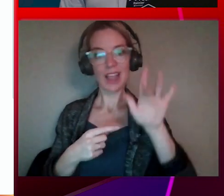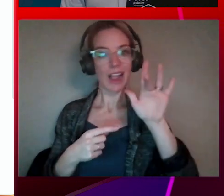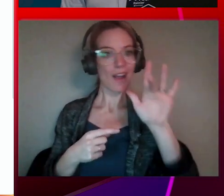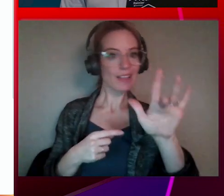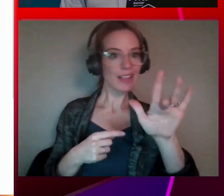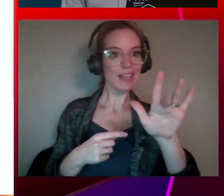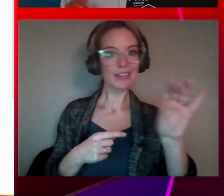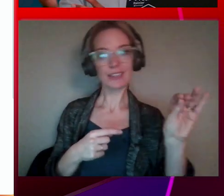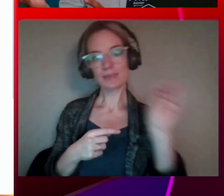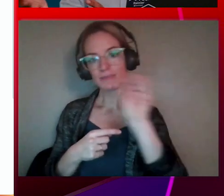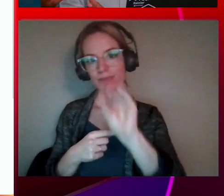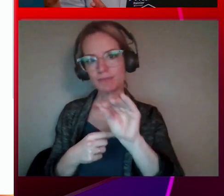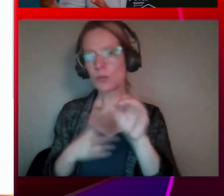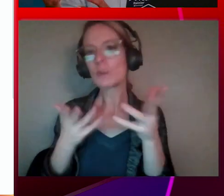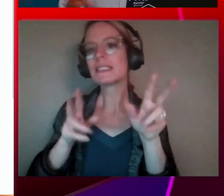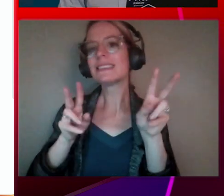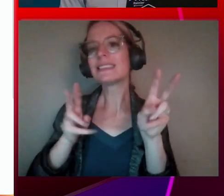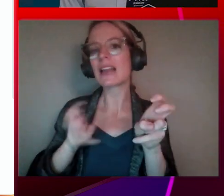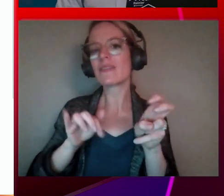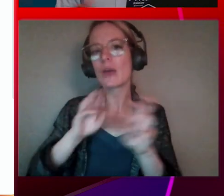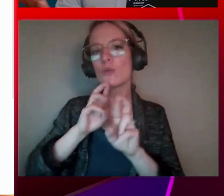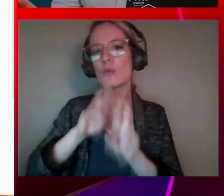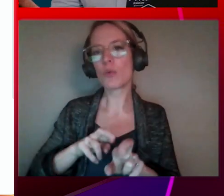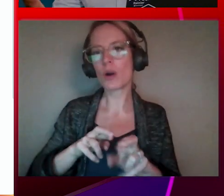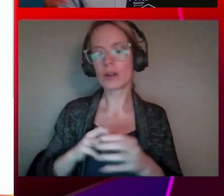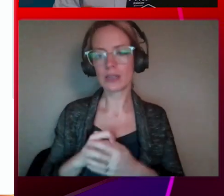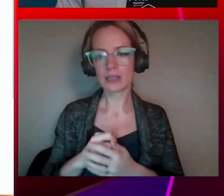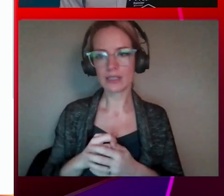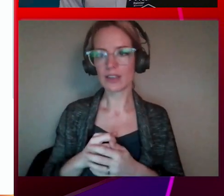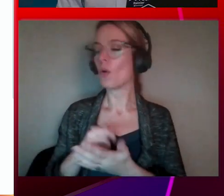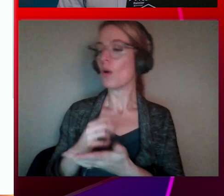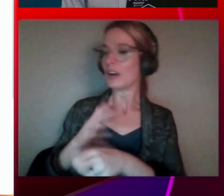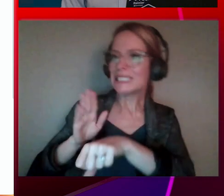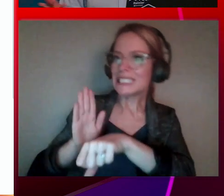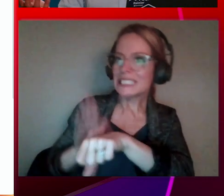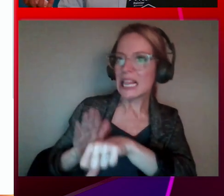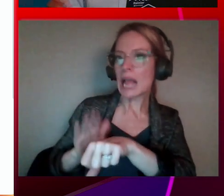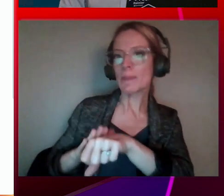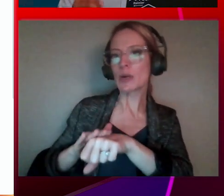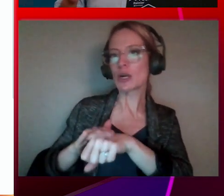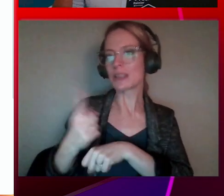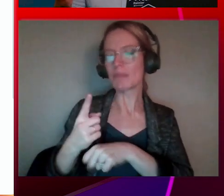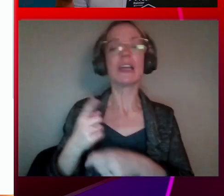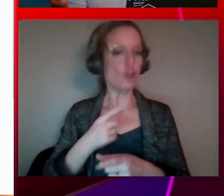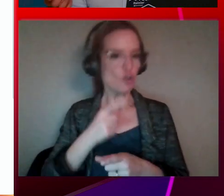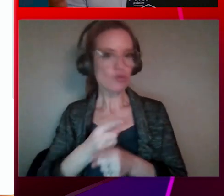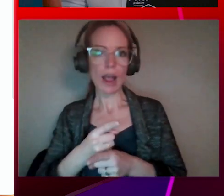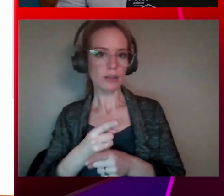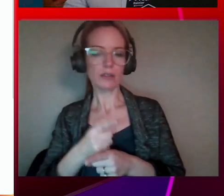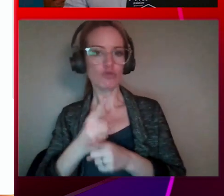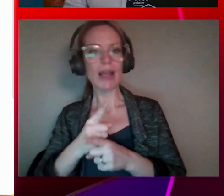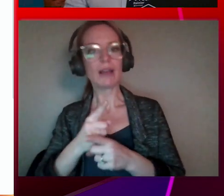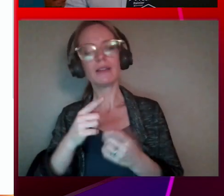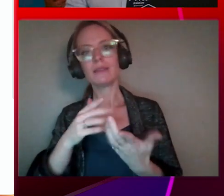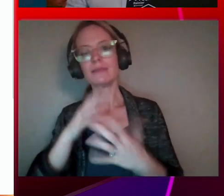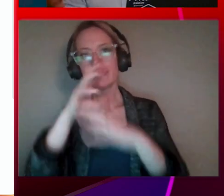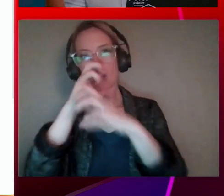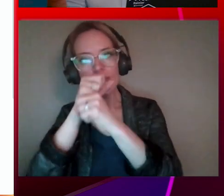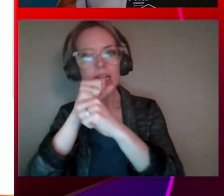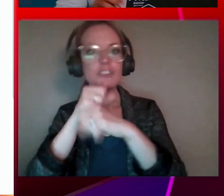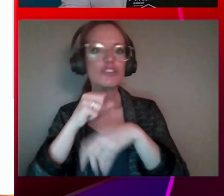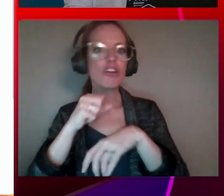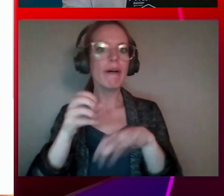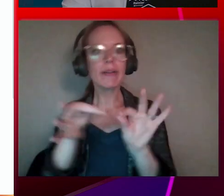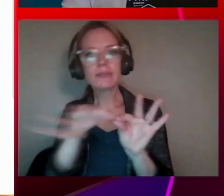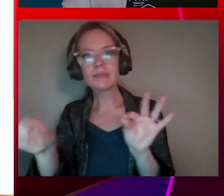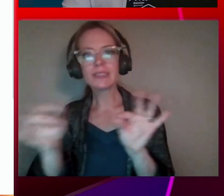our report. Or a little disclaimer or something like that. a confidential statement or something like that. You want to make that as easy and intuitive as possible.